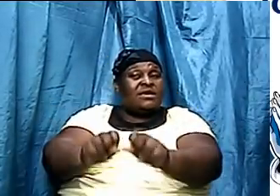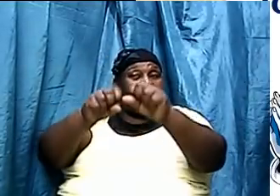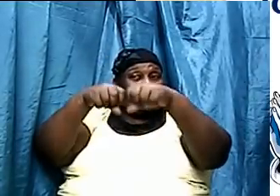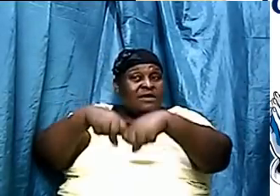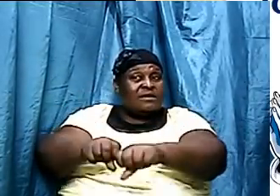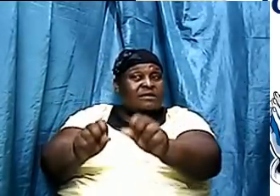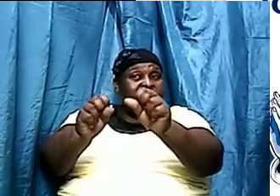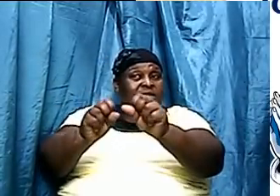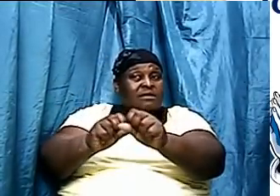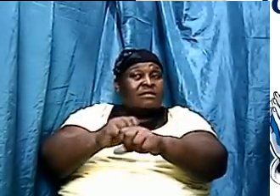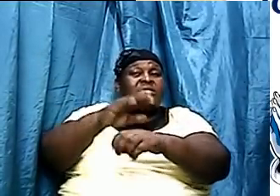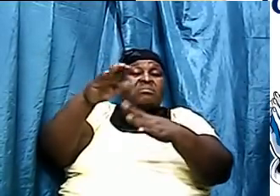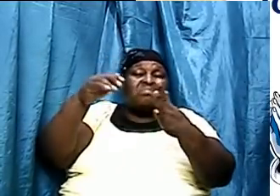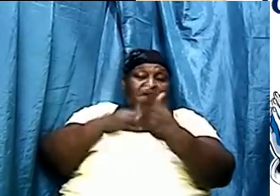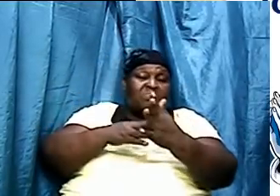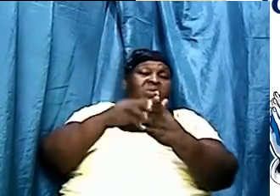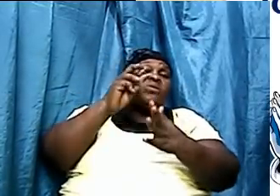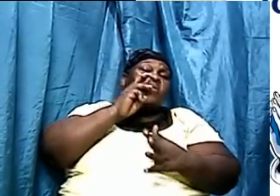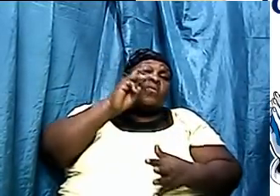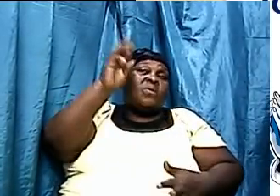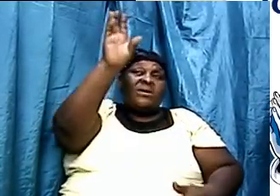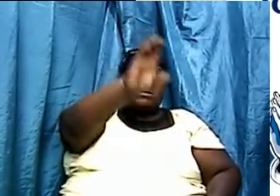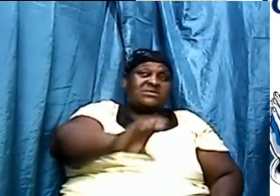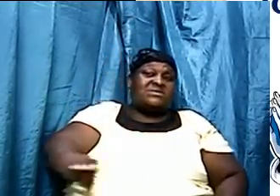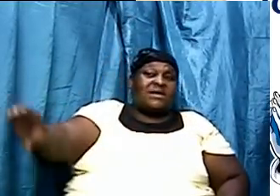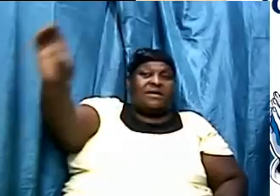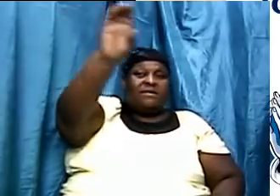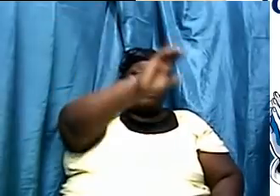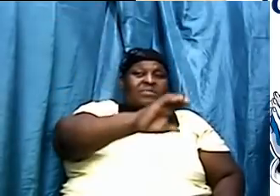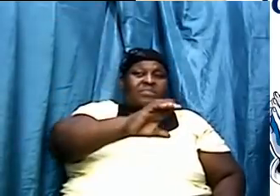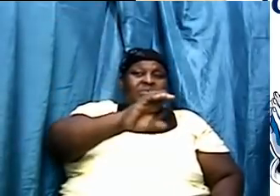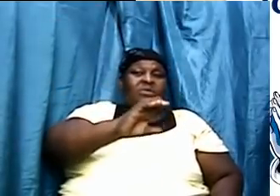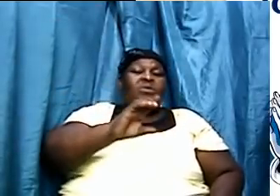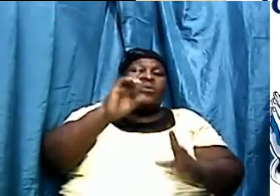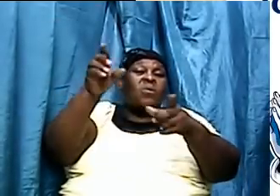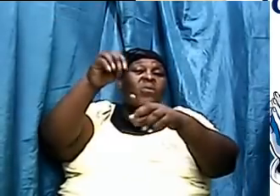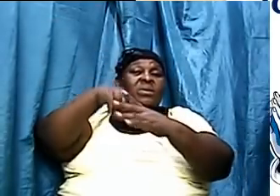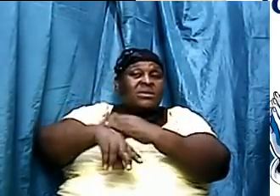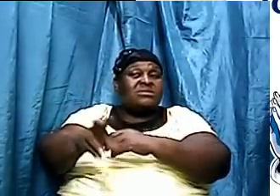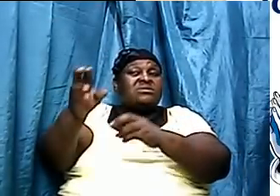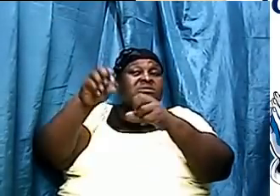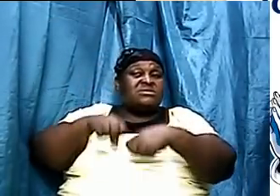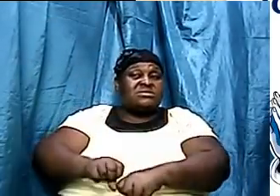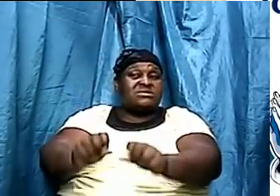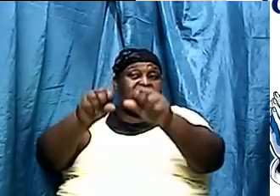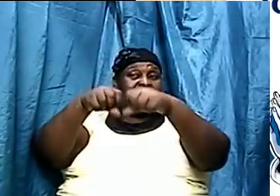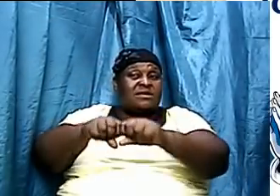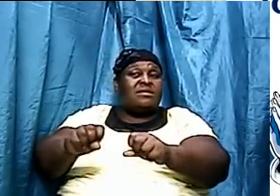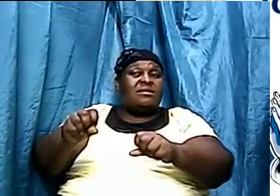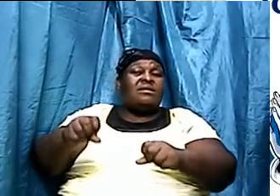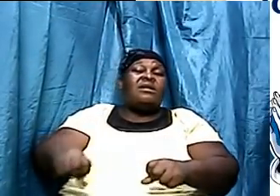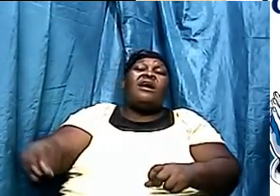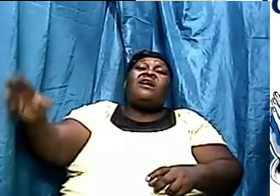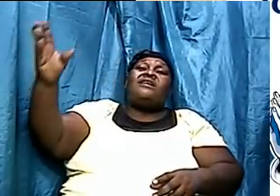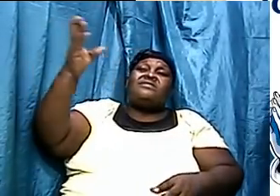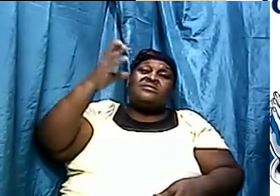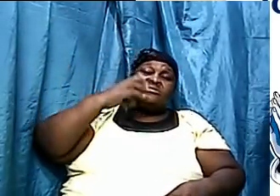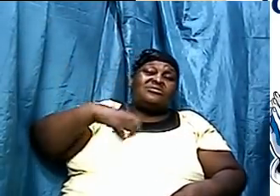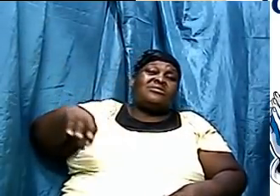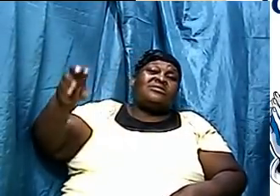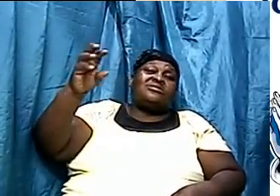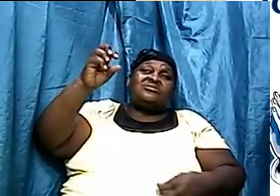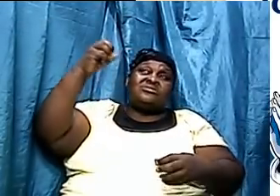again what a cycle so it run into the sea the sun brings it back up by